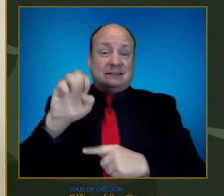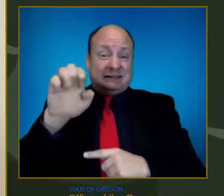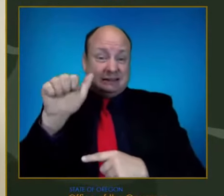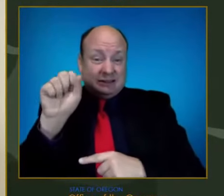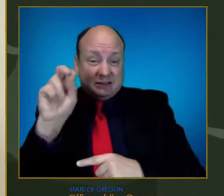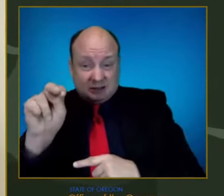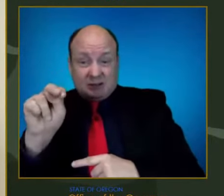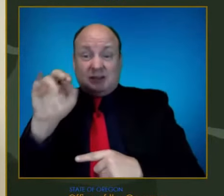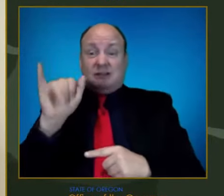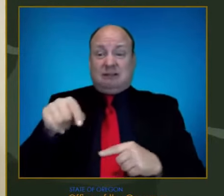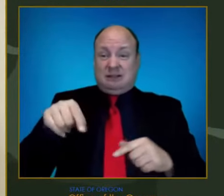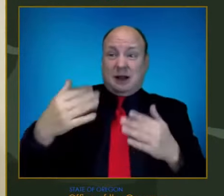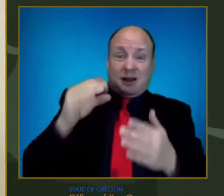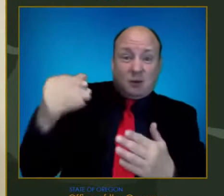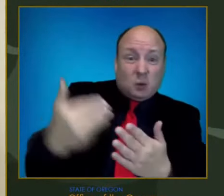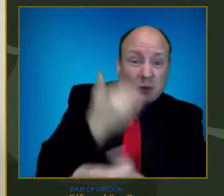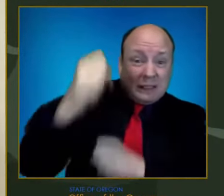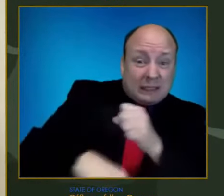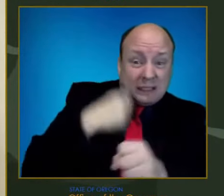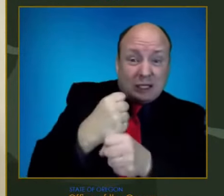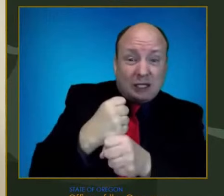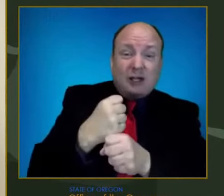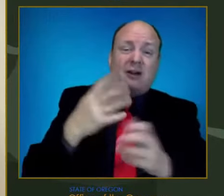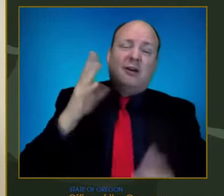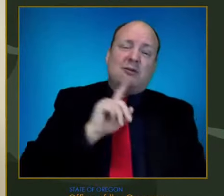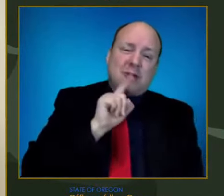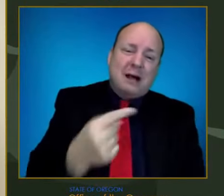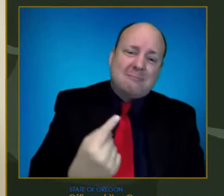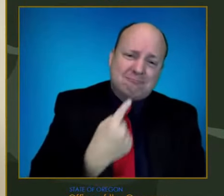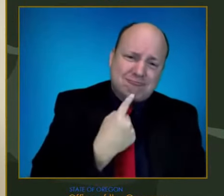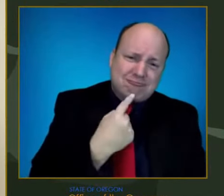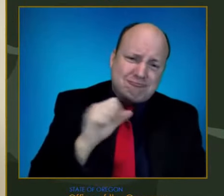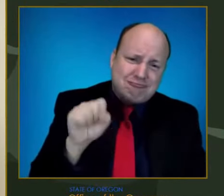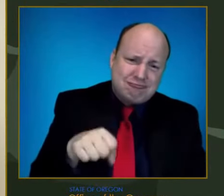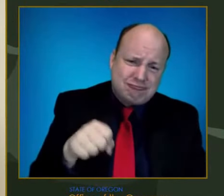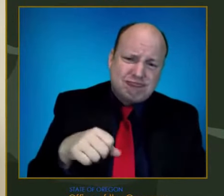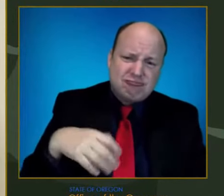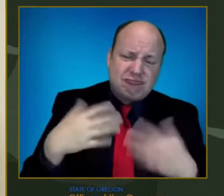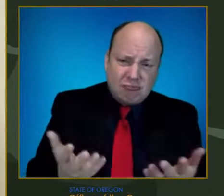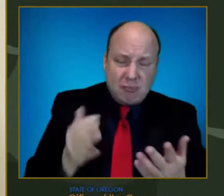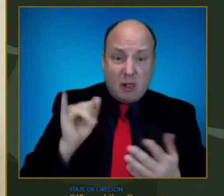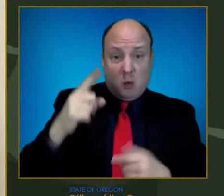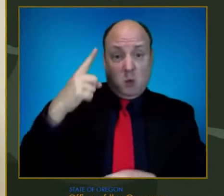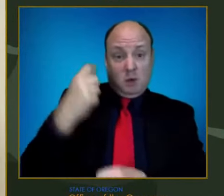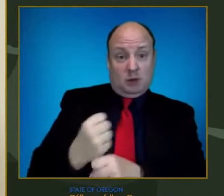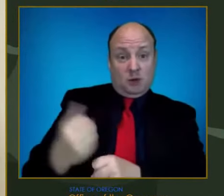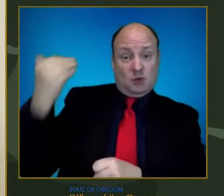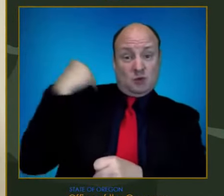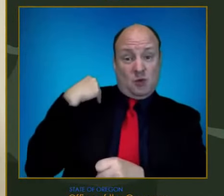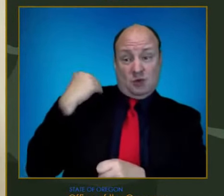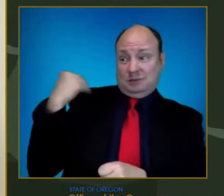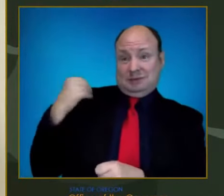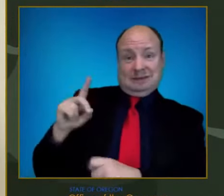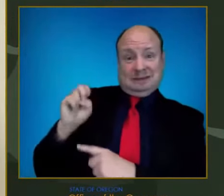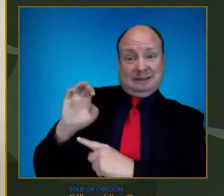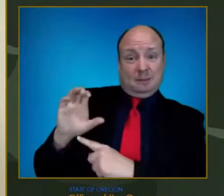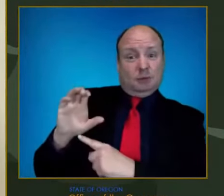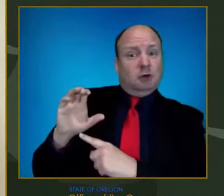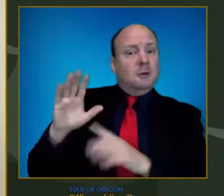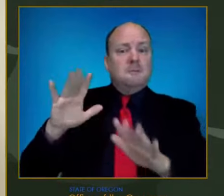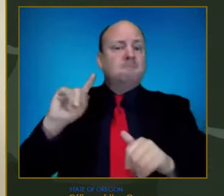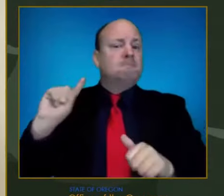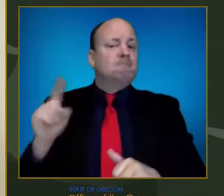for. Exactly one year ago this week, we came together to celebrate the first COVID